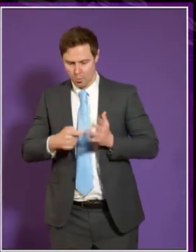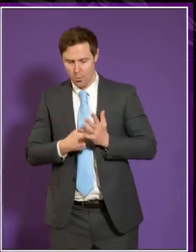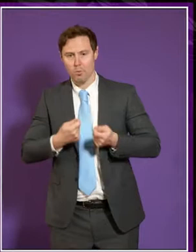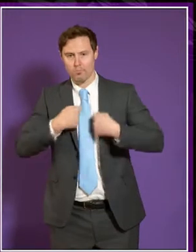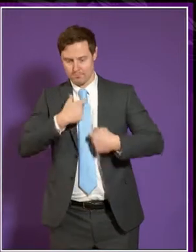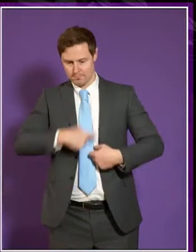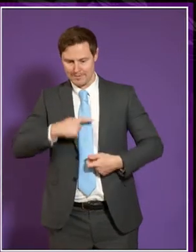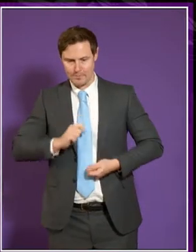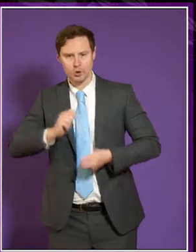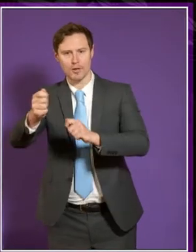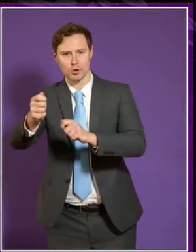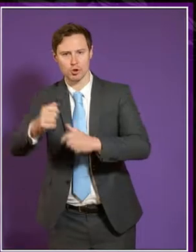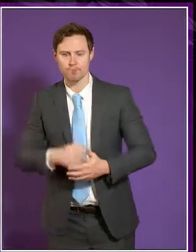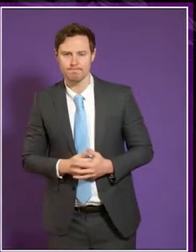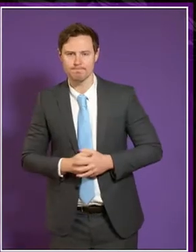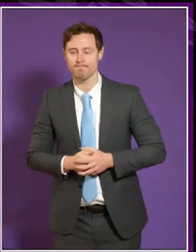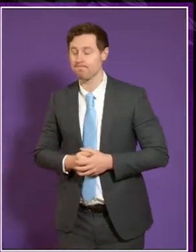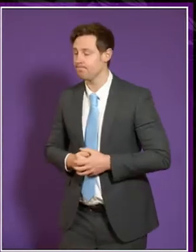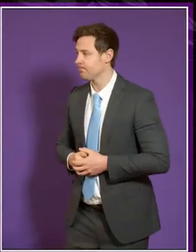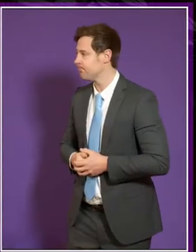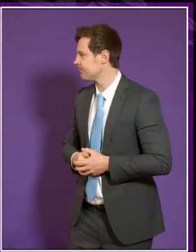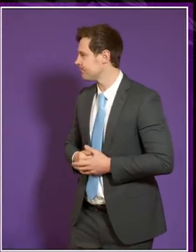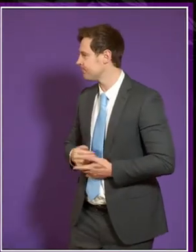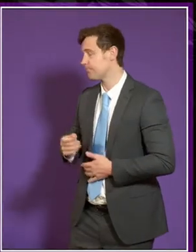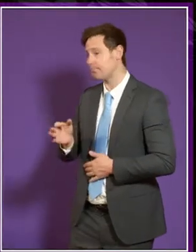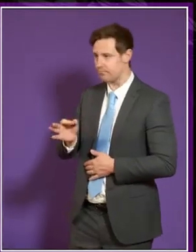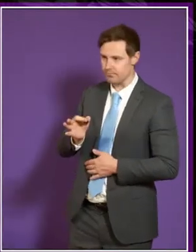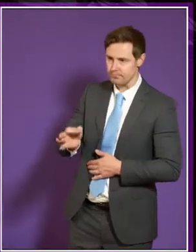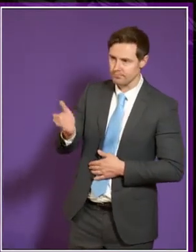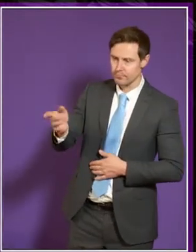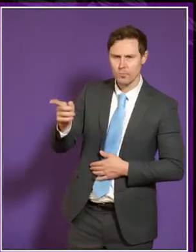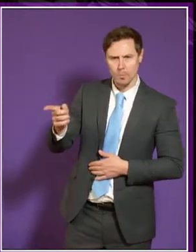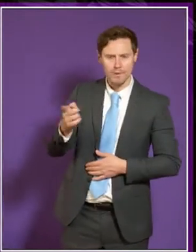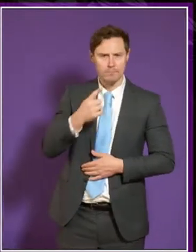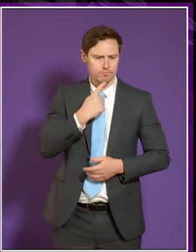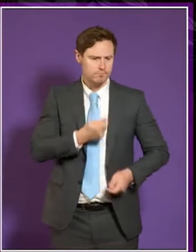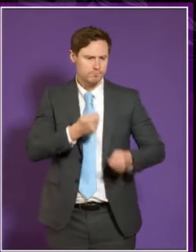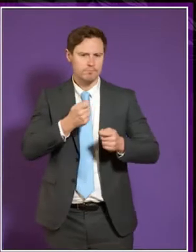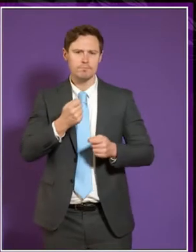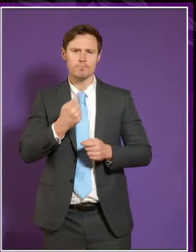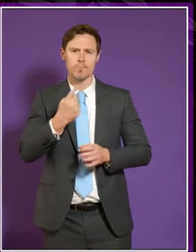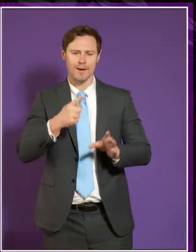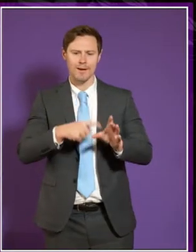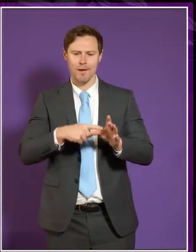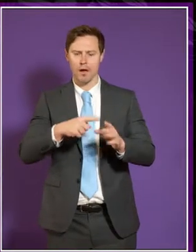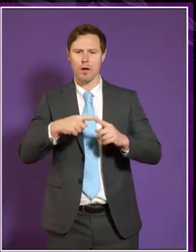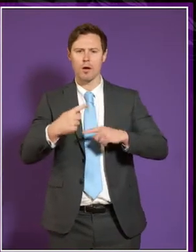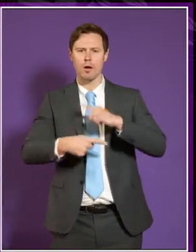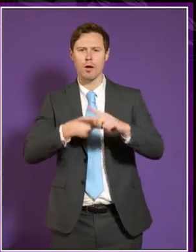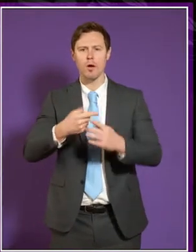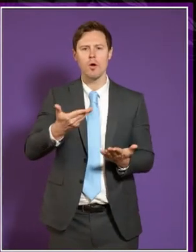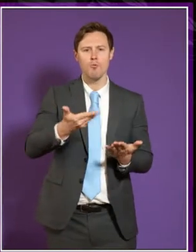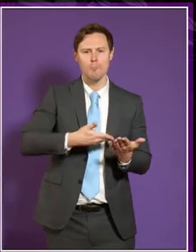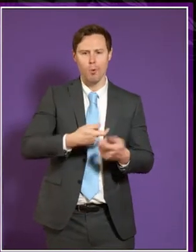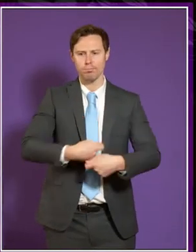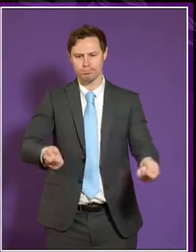changed. OK. You touched a little bit on your annual report that's due at the end of this year. Can you give us